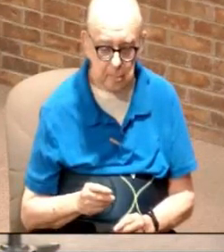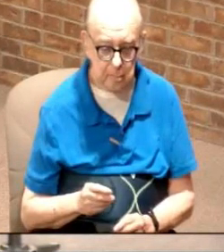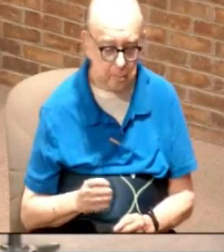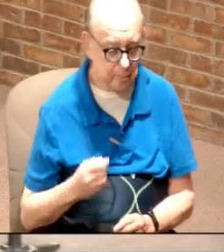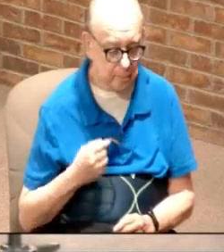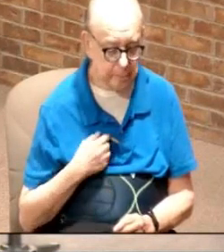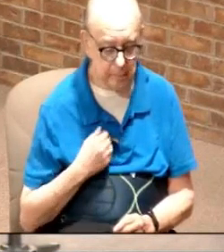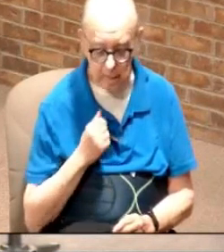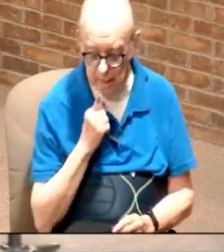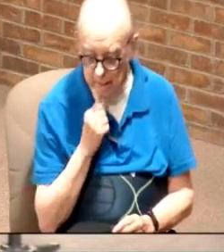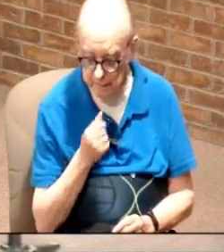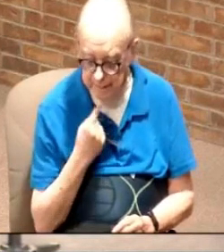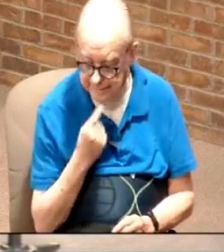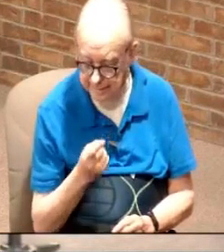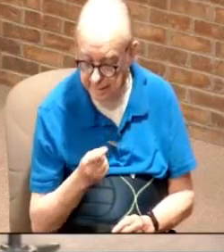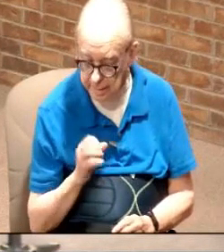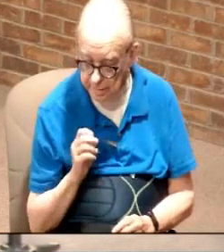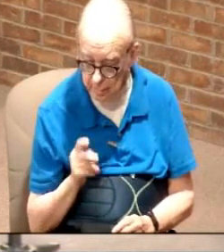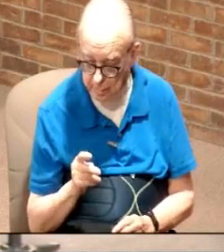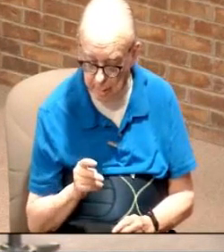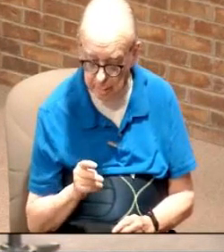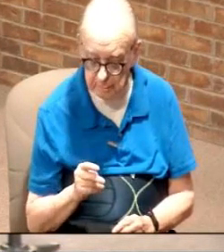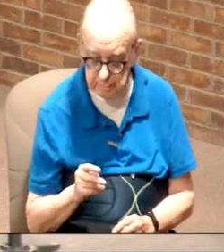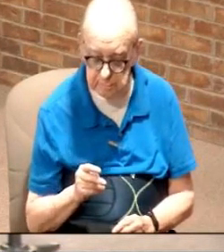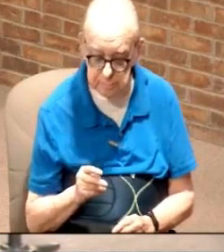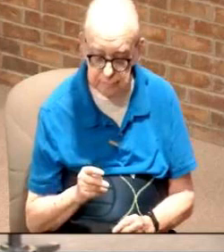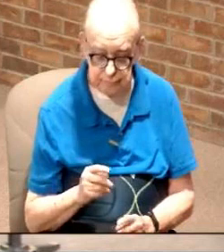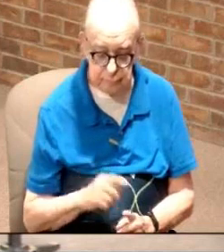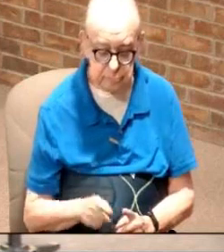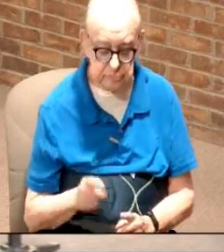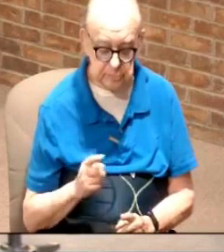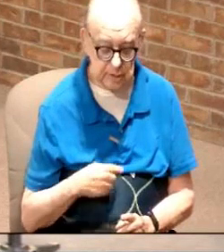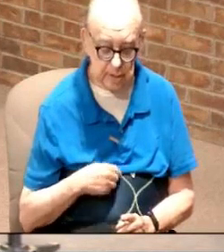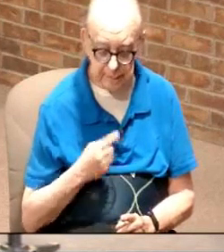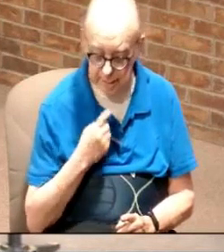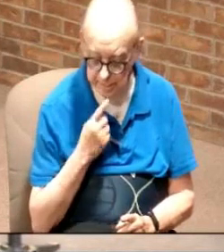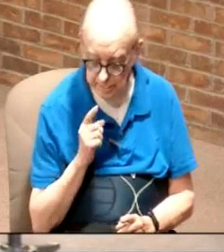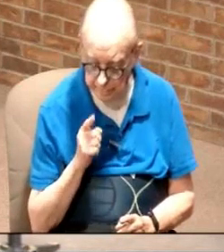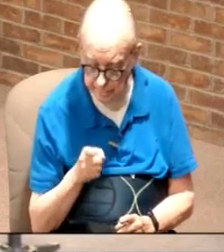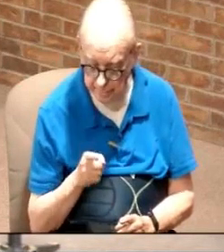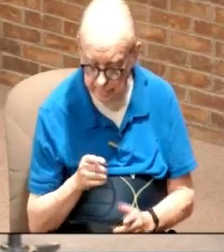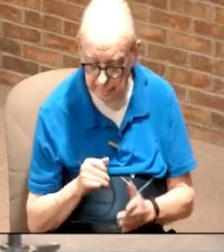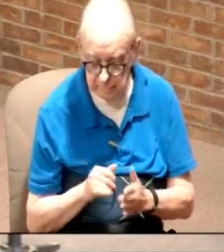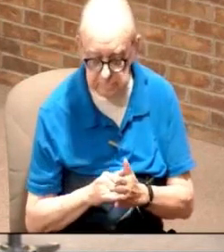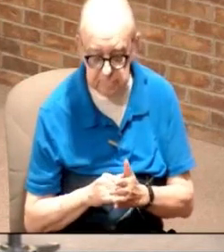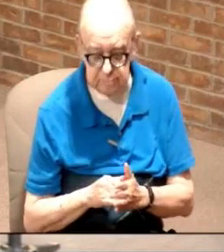I'm not saying it's okay. But what I'm saying is this.